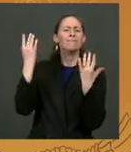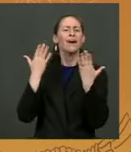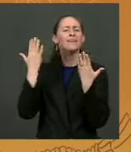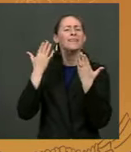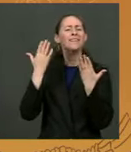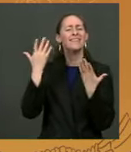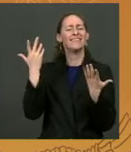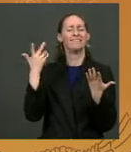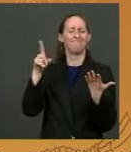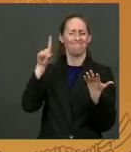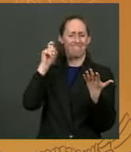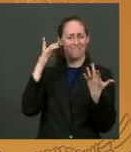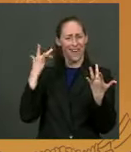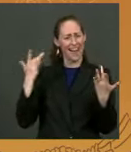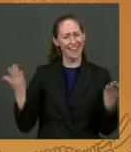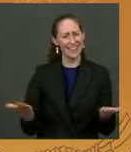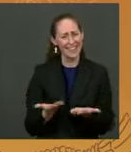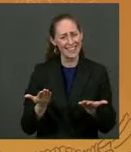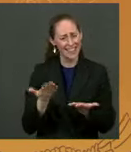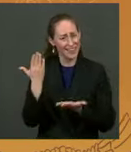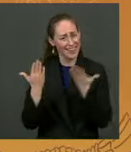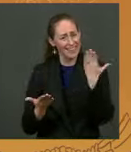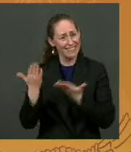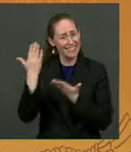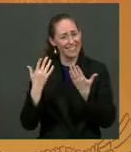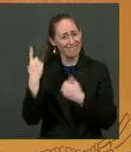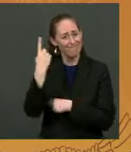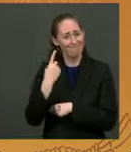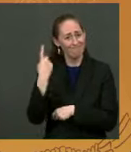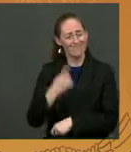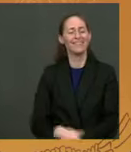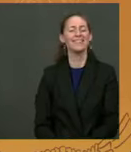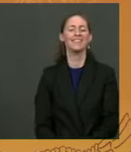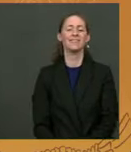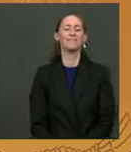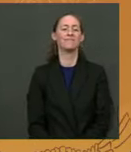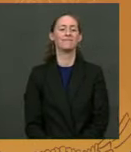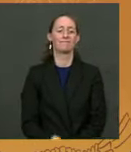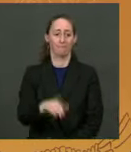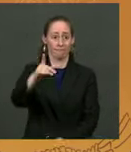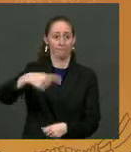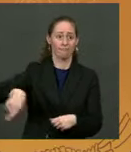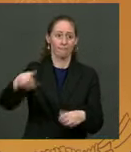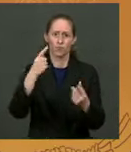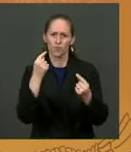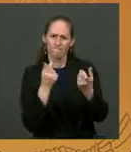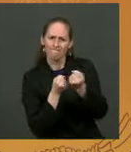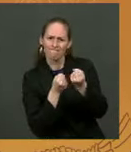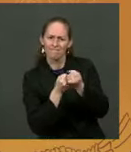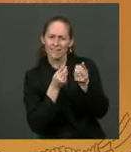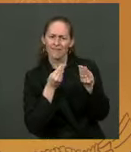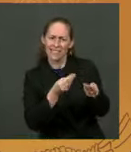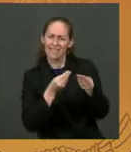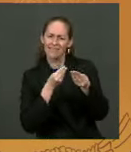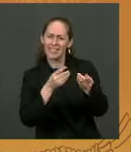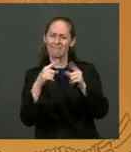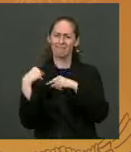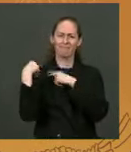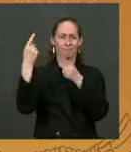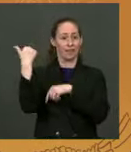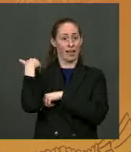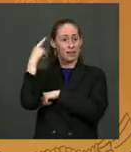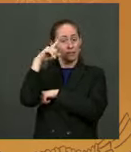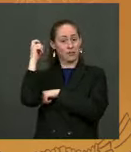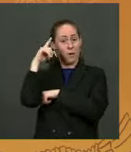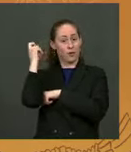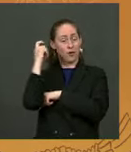Since July — since July, they've been preparing the flock for this day. And I'm told the turkeys even listen to music to get used to the crowd